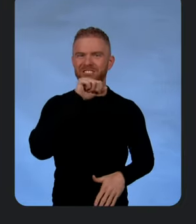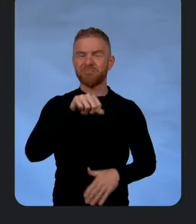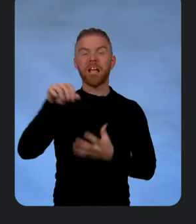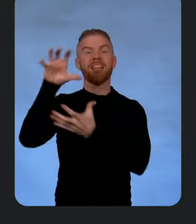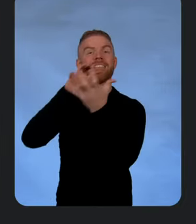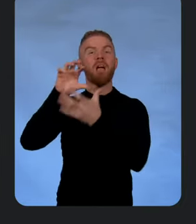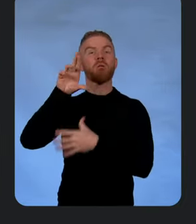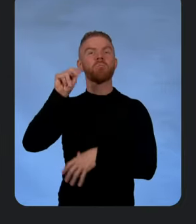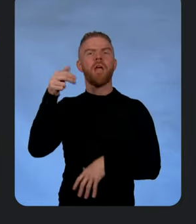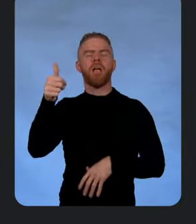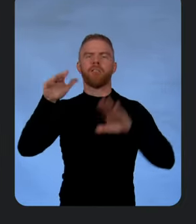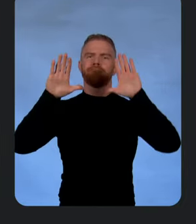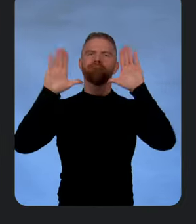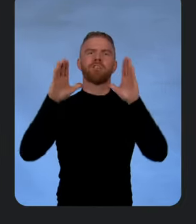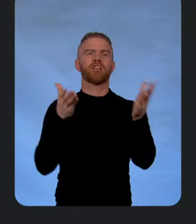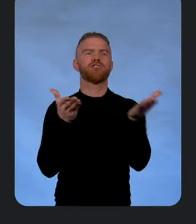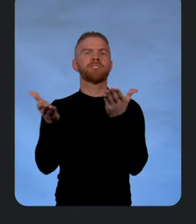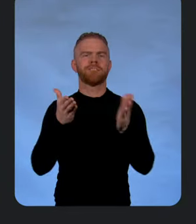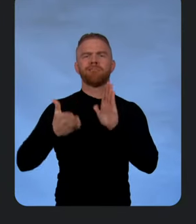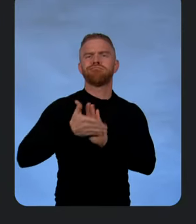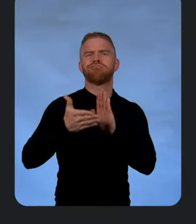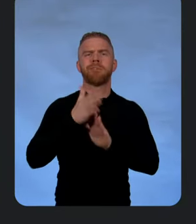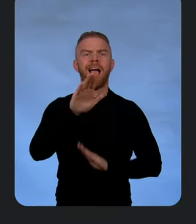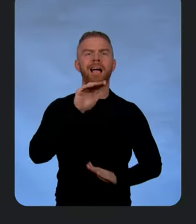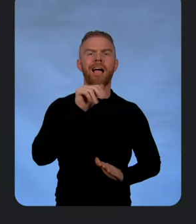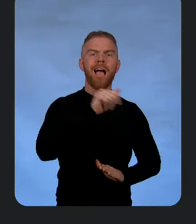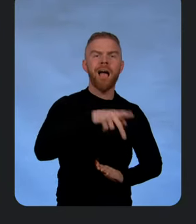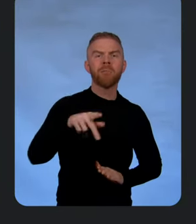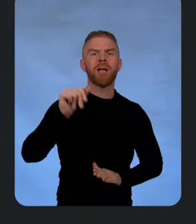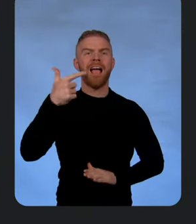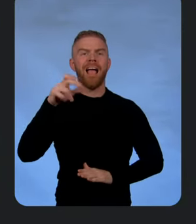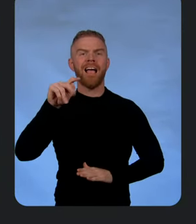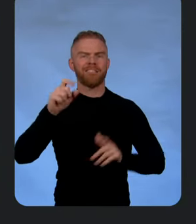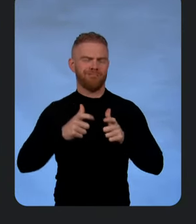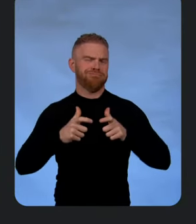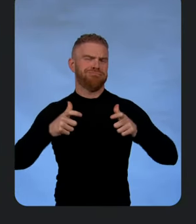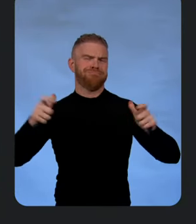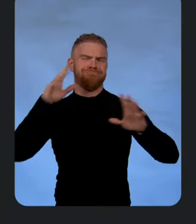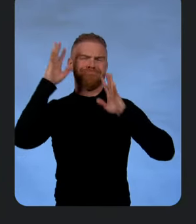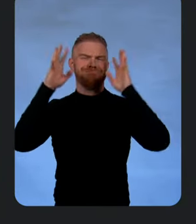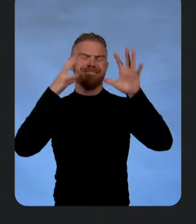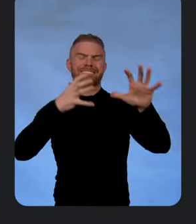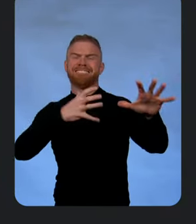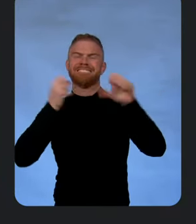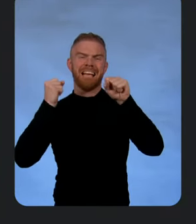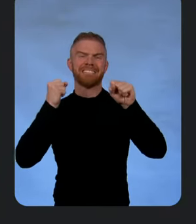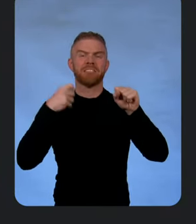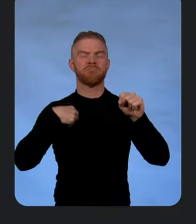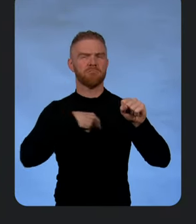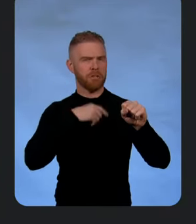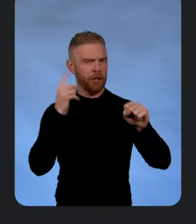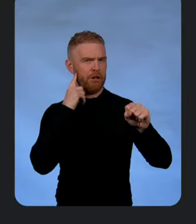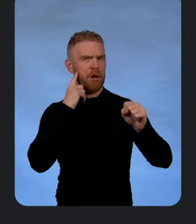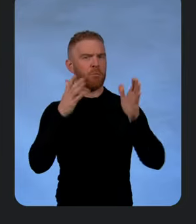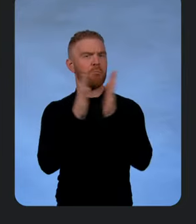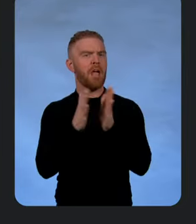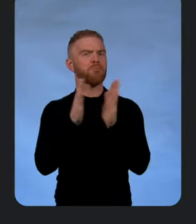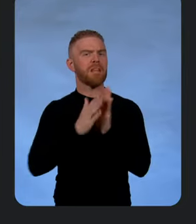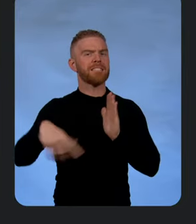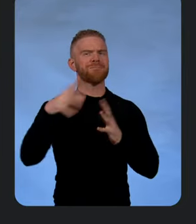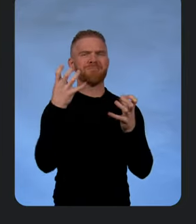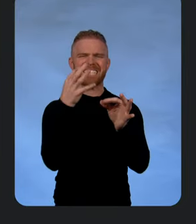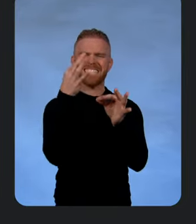scale and to innovate really fast. But we also heard some folks tell us, hey, can you make it simpler to bootstrap in